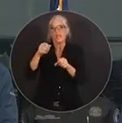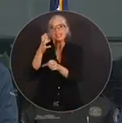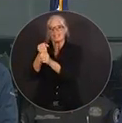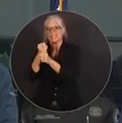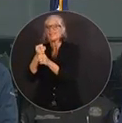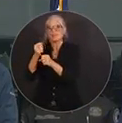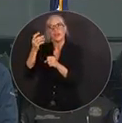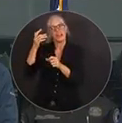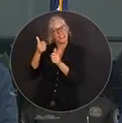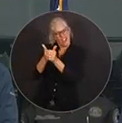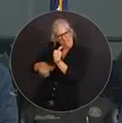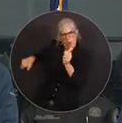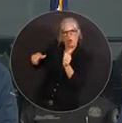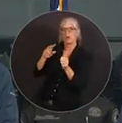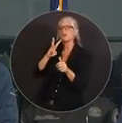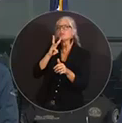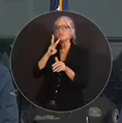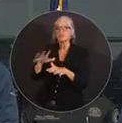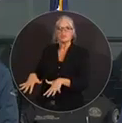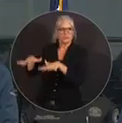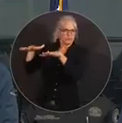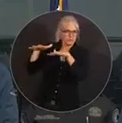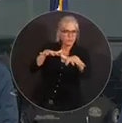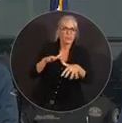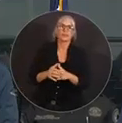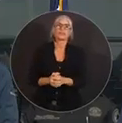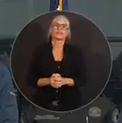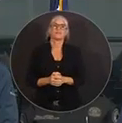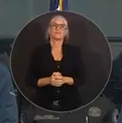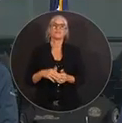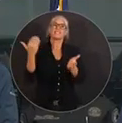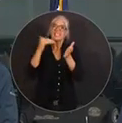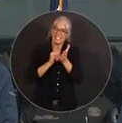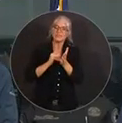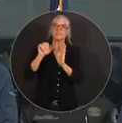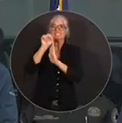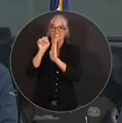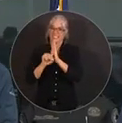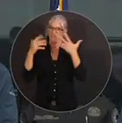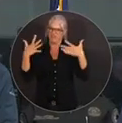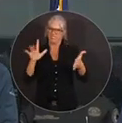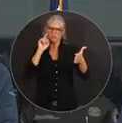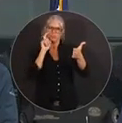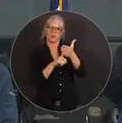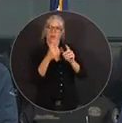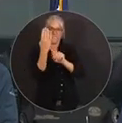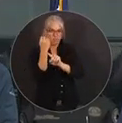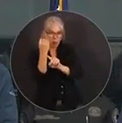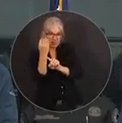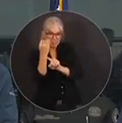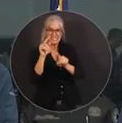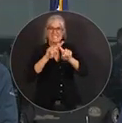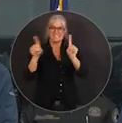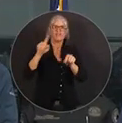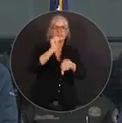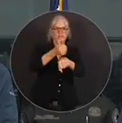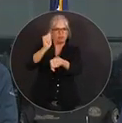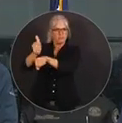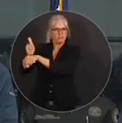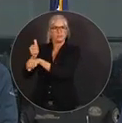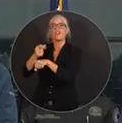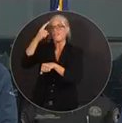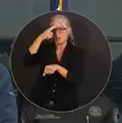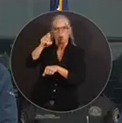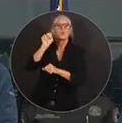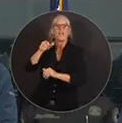finally, the state has identified 14 potential sites for state-operated shelters, and we are going